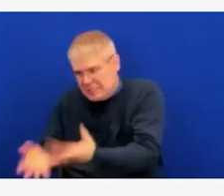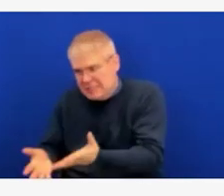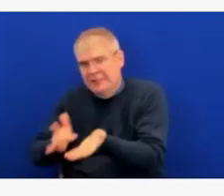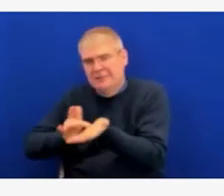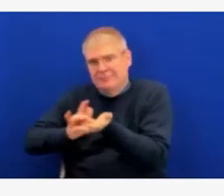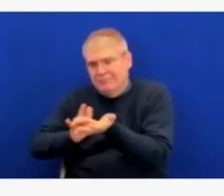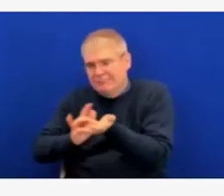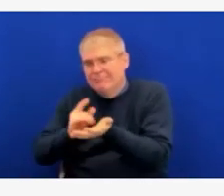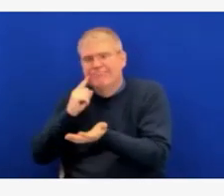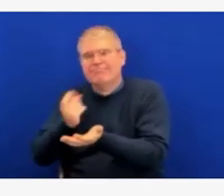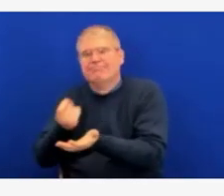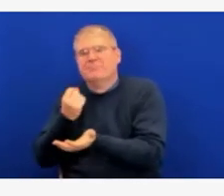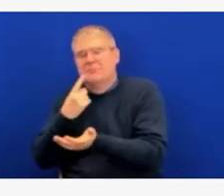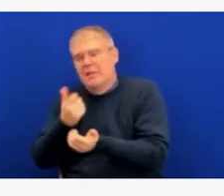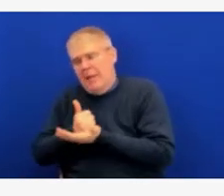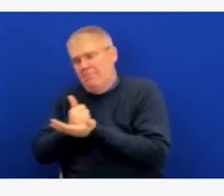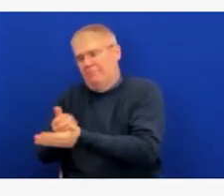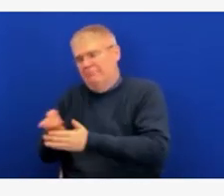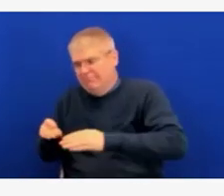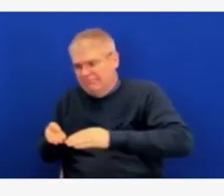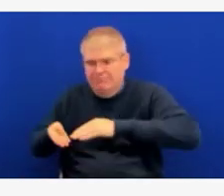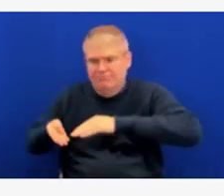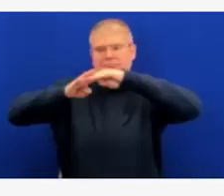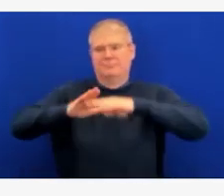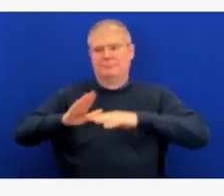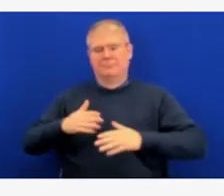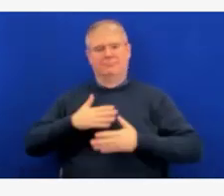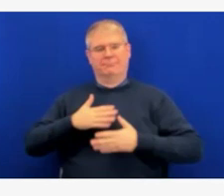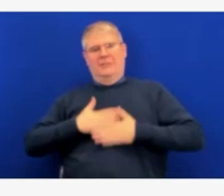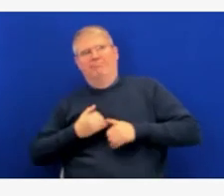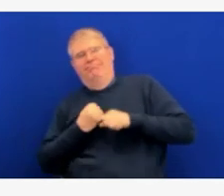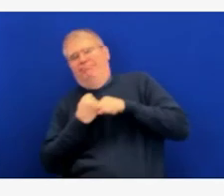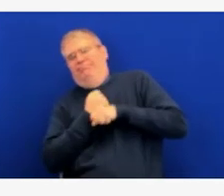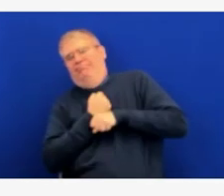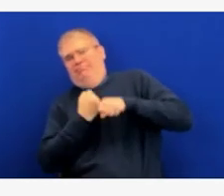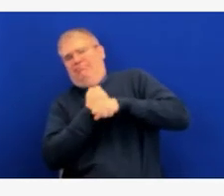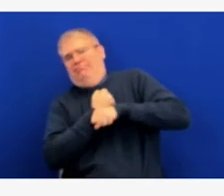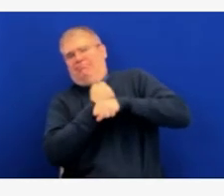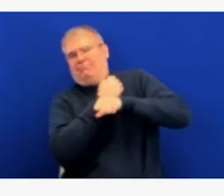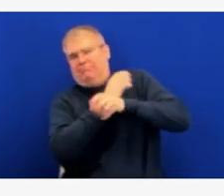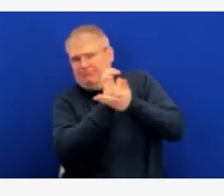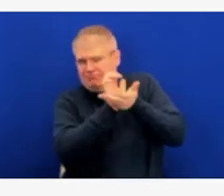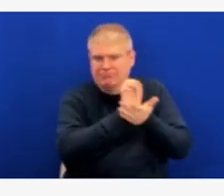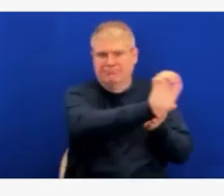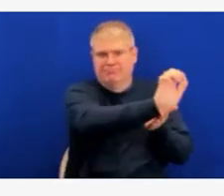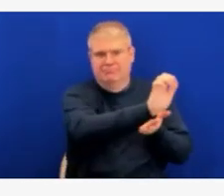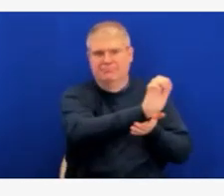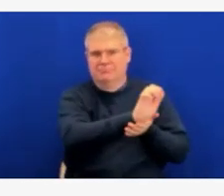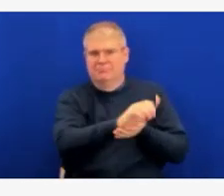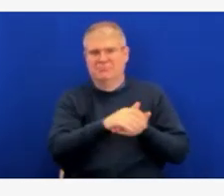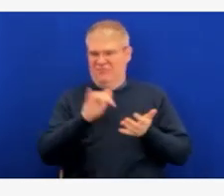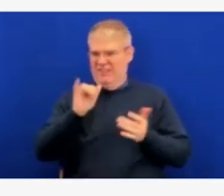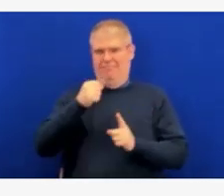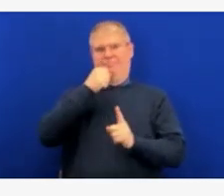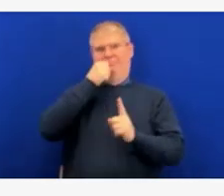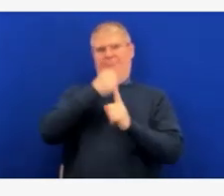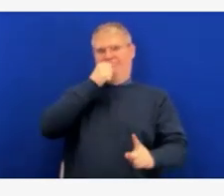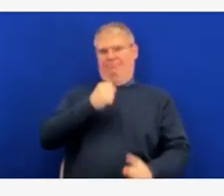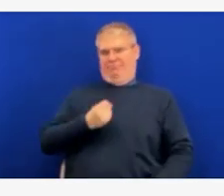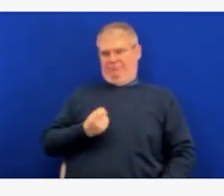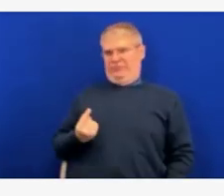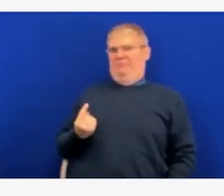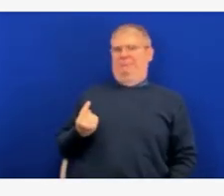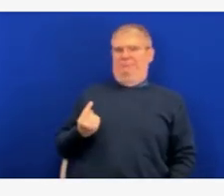And then some of them require additional support. But it's just a very interesting inflammatory